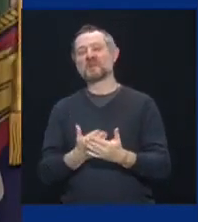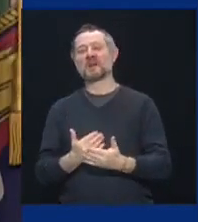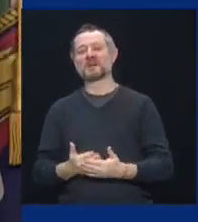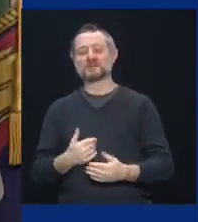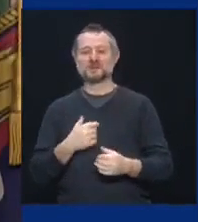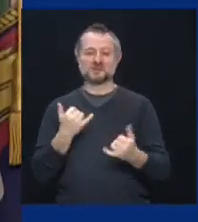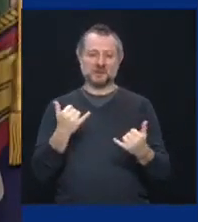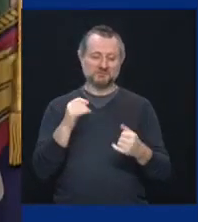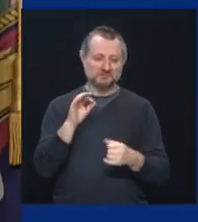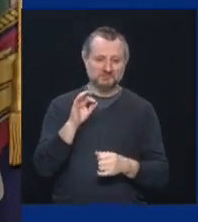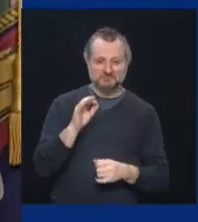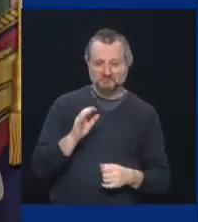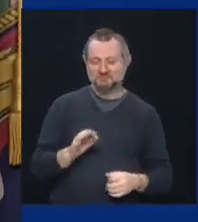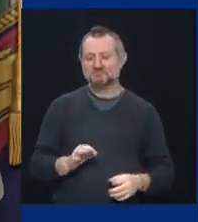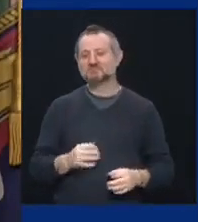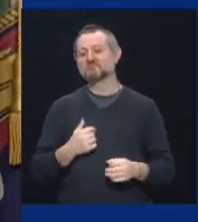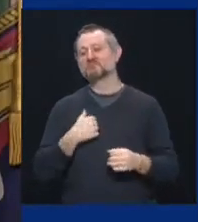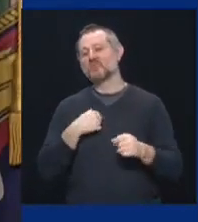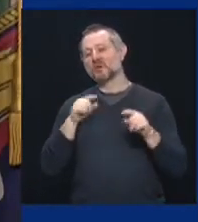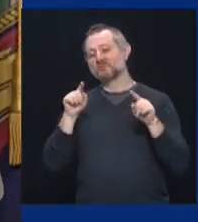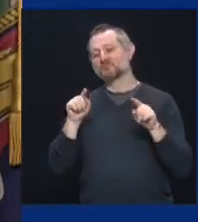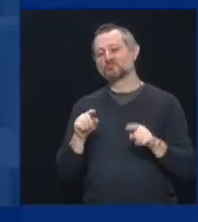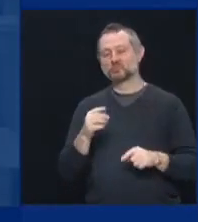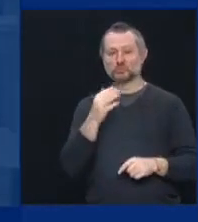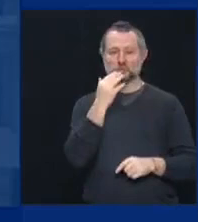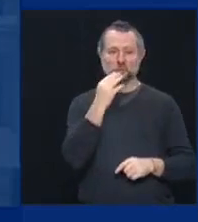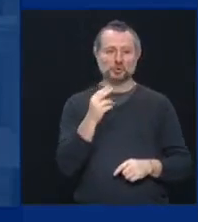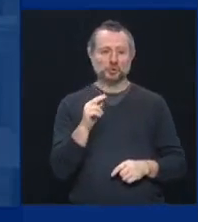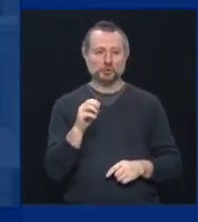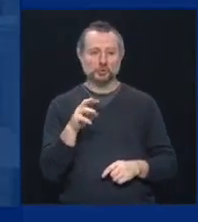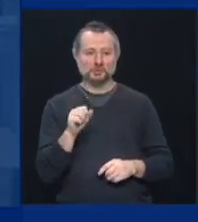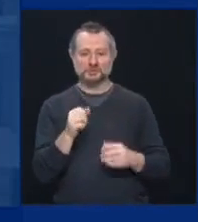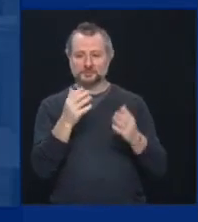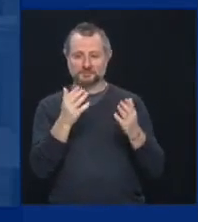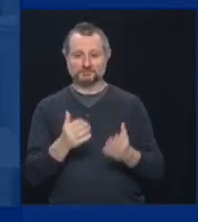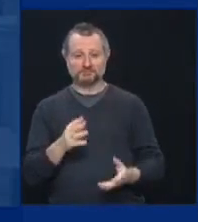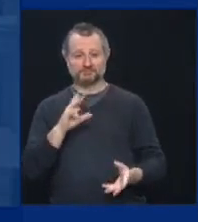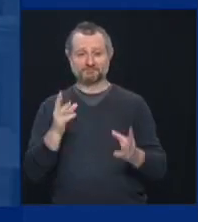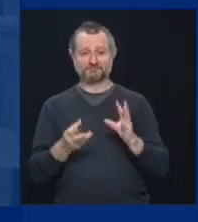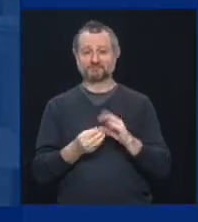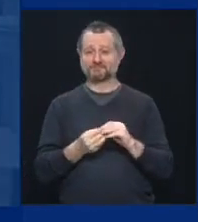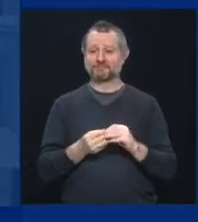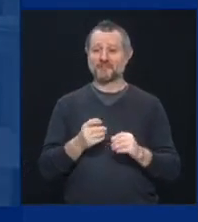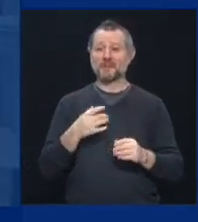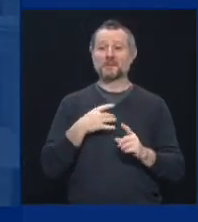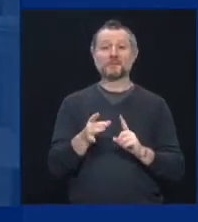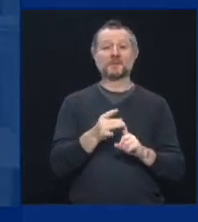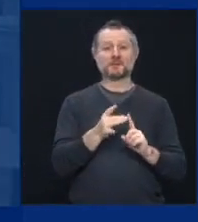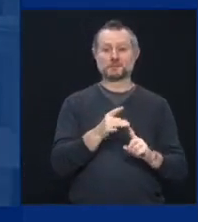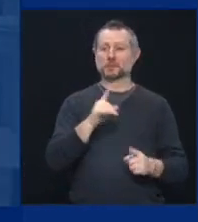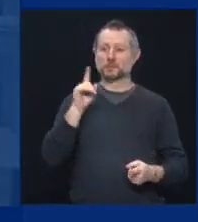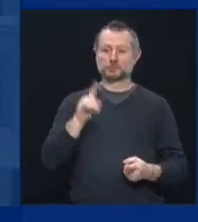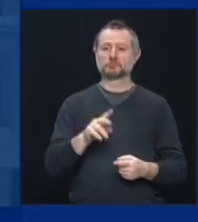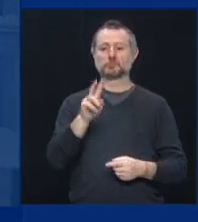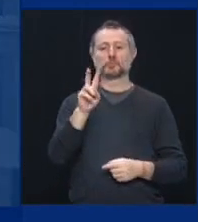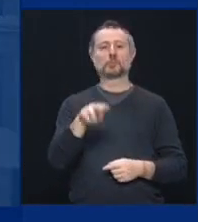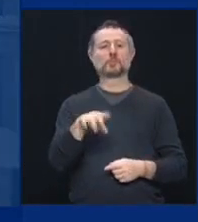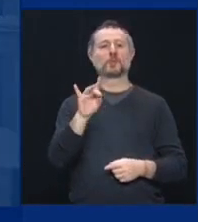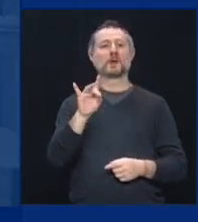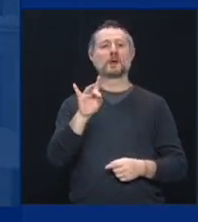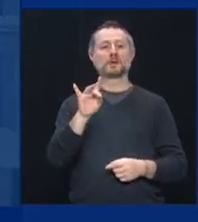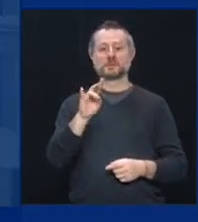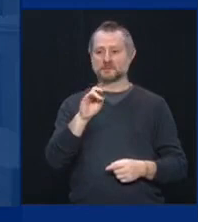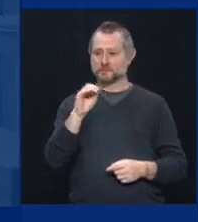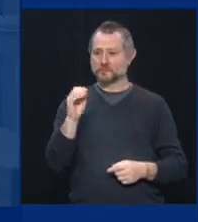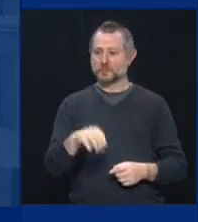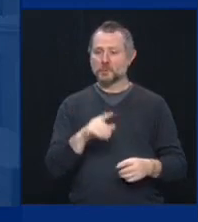All good news on COVID. Overall, the statewide positivity rate is down to 2.8 percent, and that is great